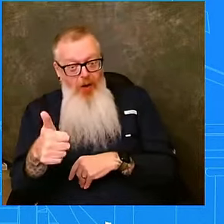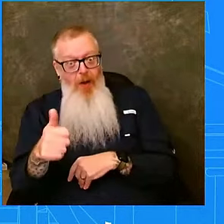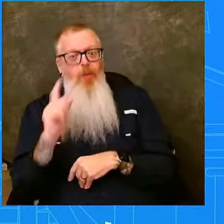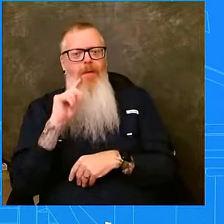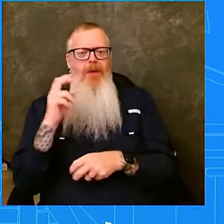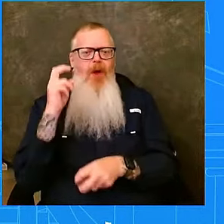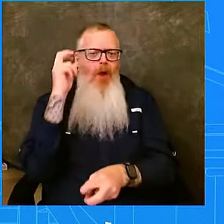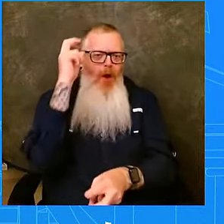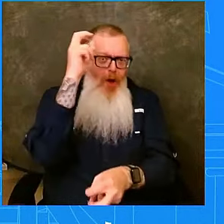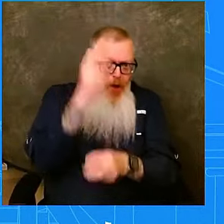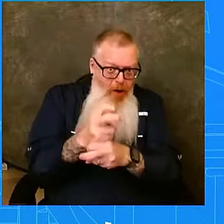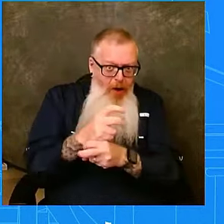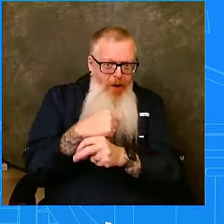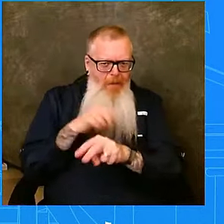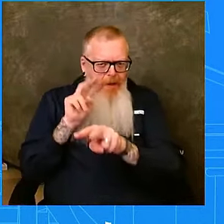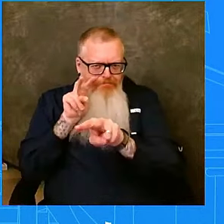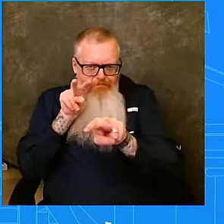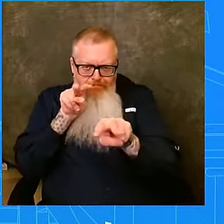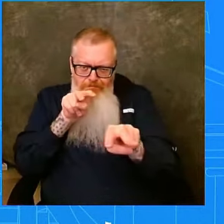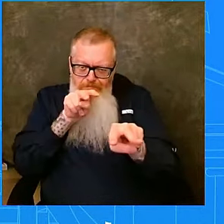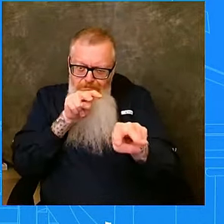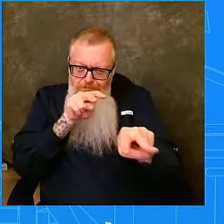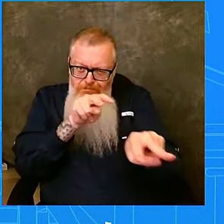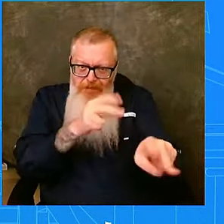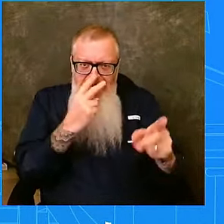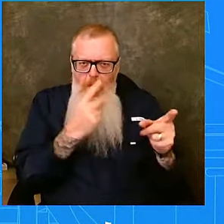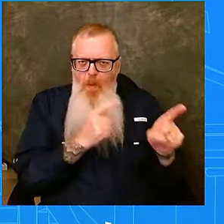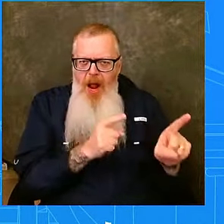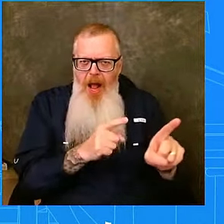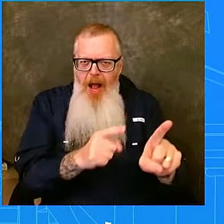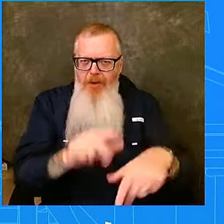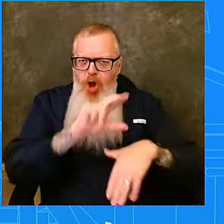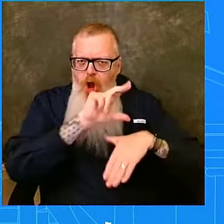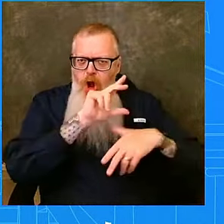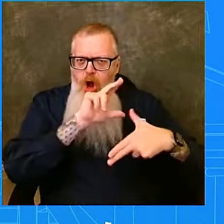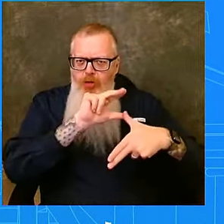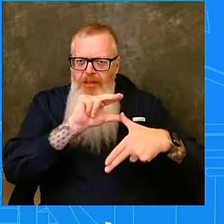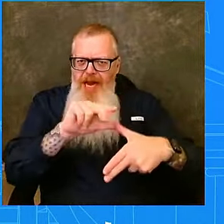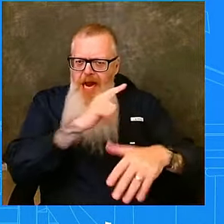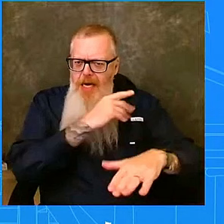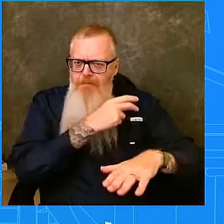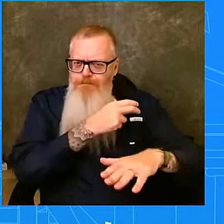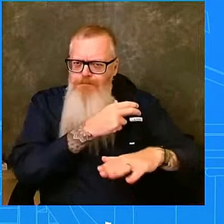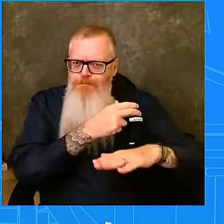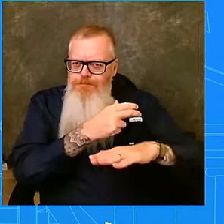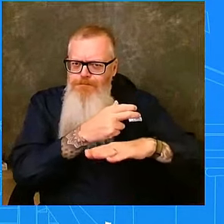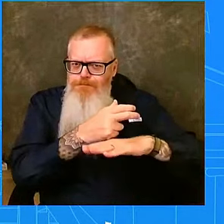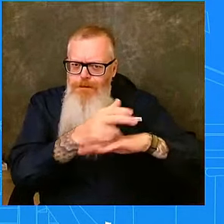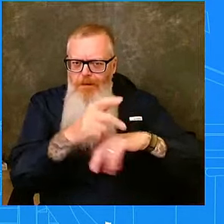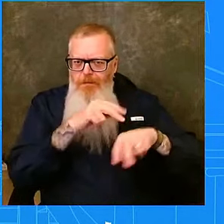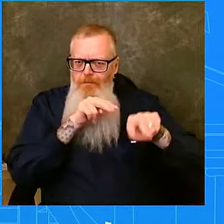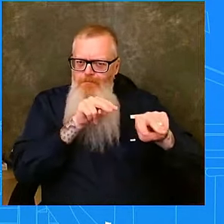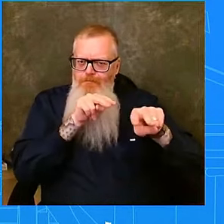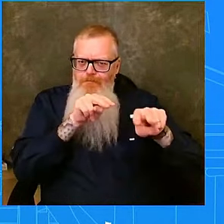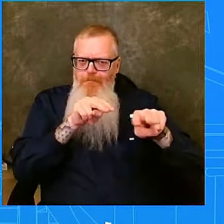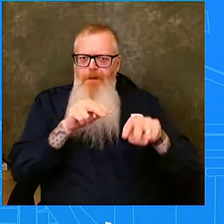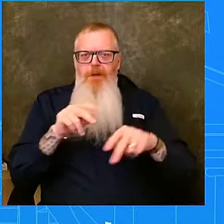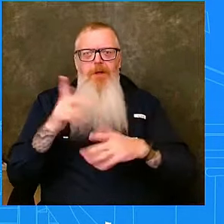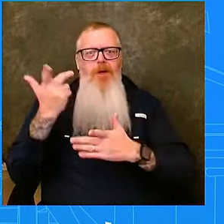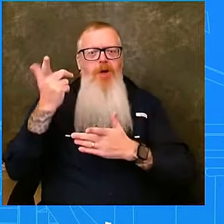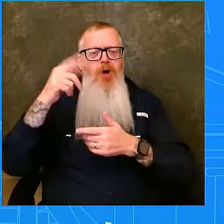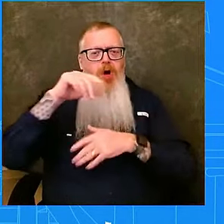And again, we're already seeing impacts from this storm with tornadoes and high winds happening in different parts of Florida.